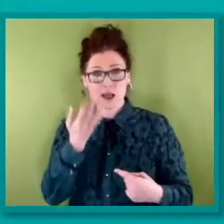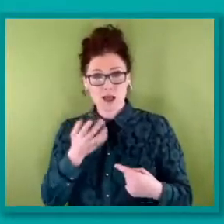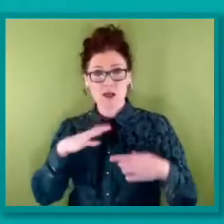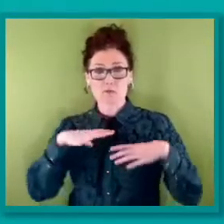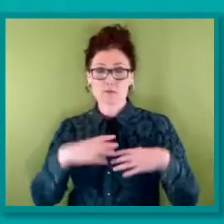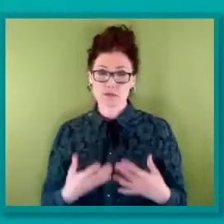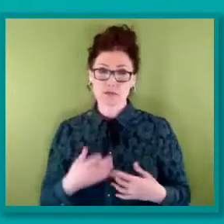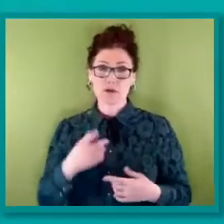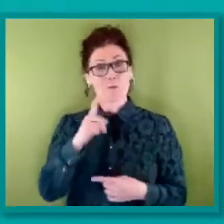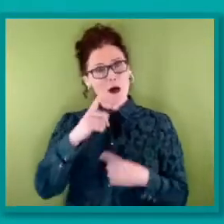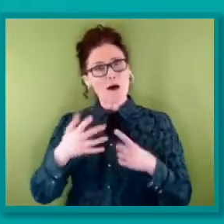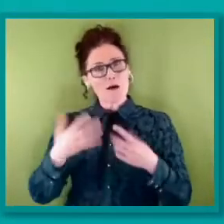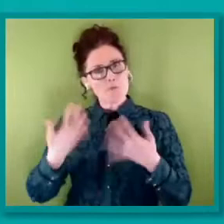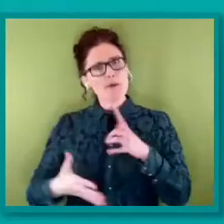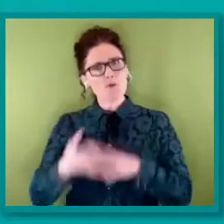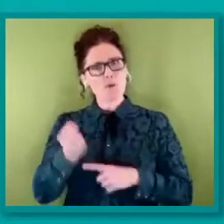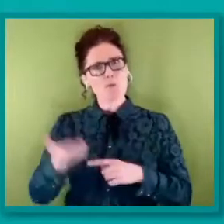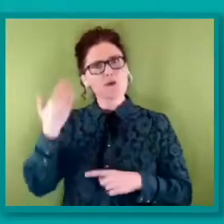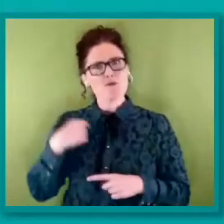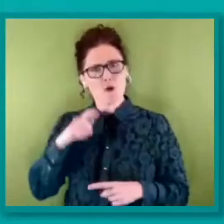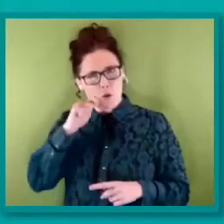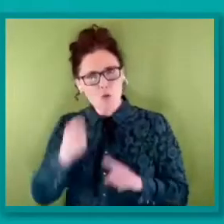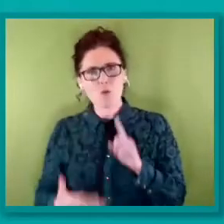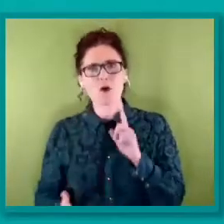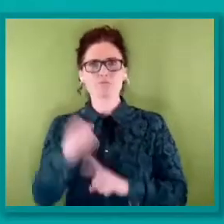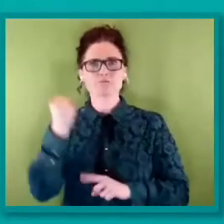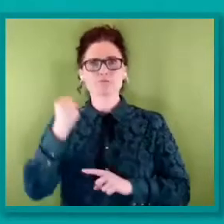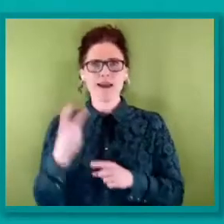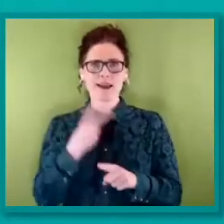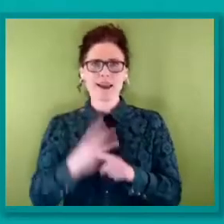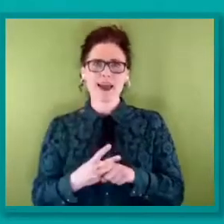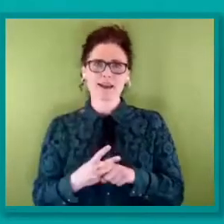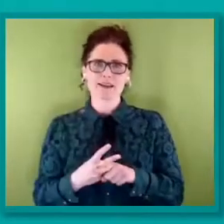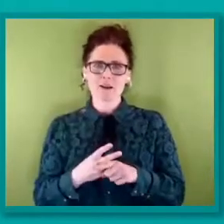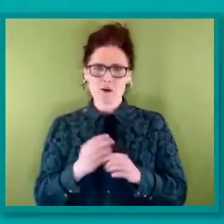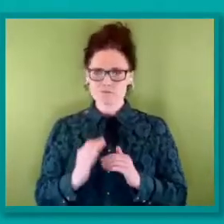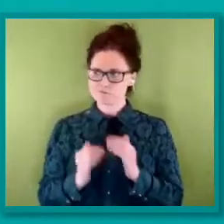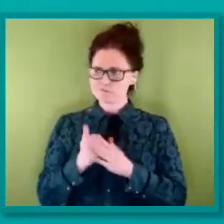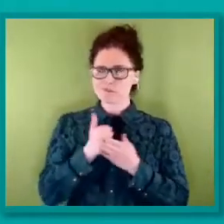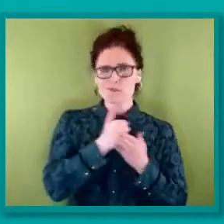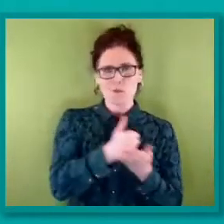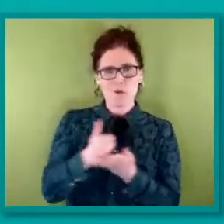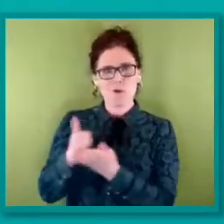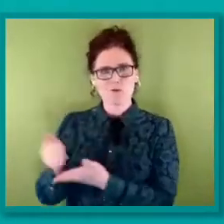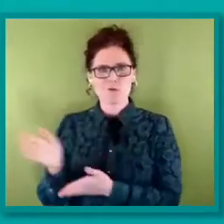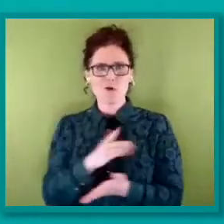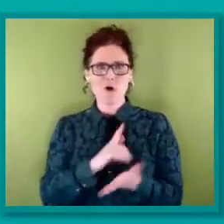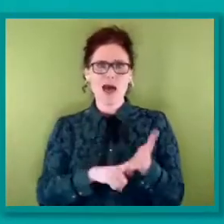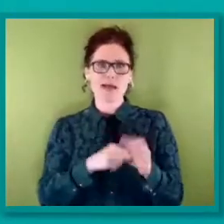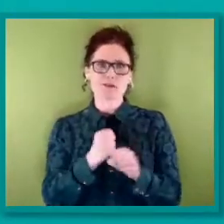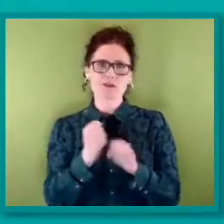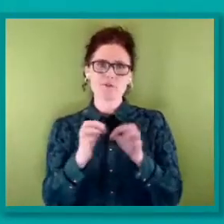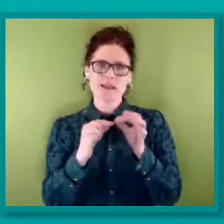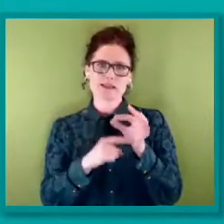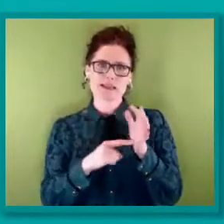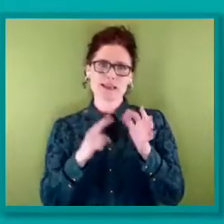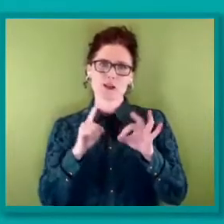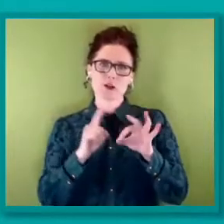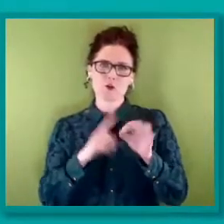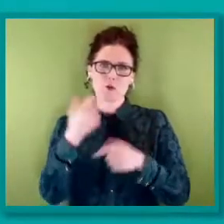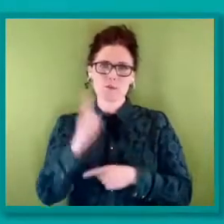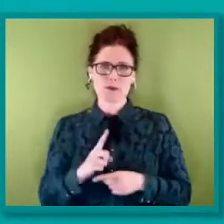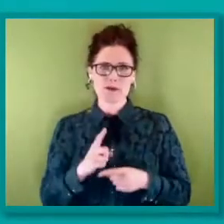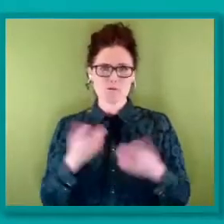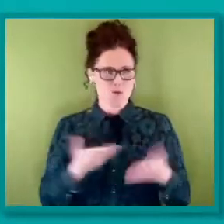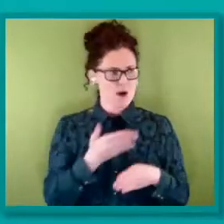And we will build up that wall of support for LGBTQ people in the workplace and in the community. So where do we go from